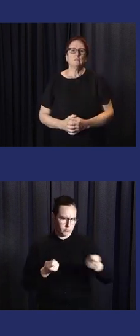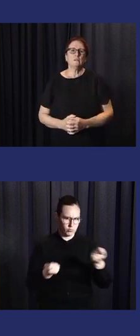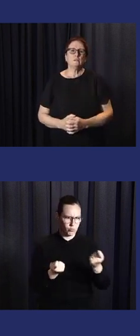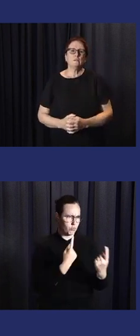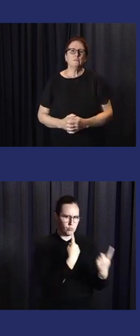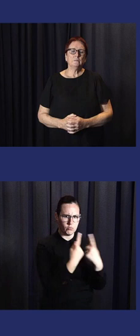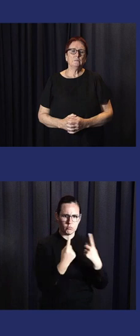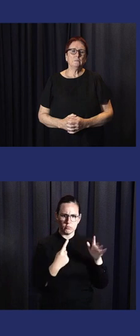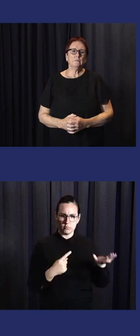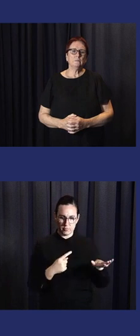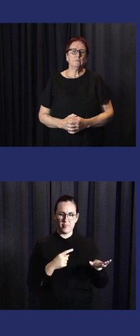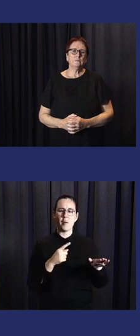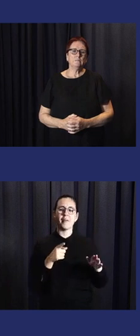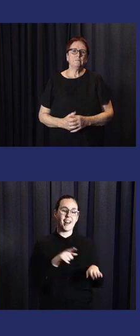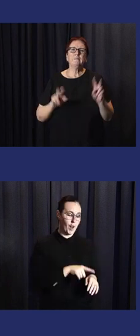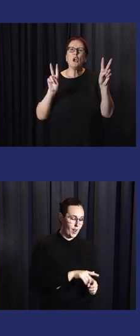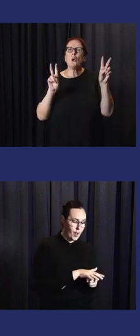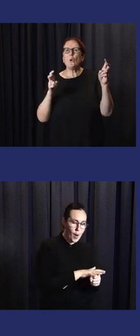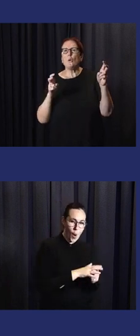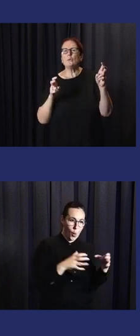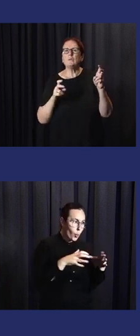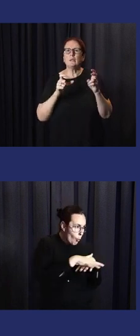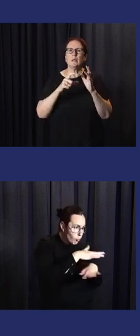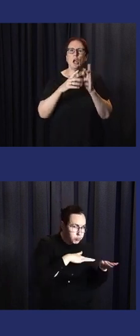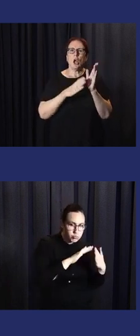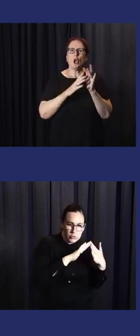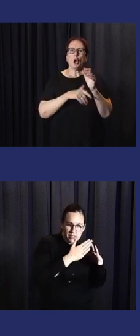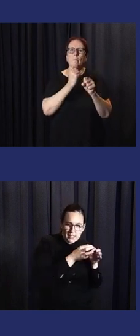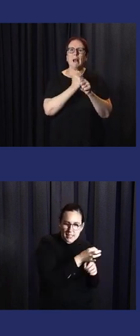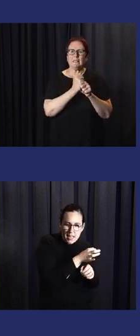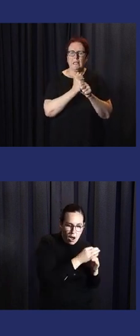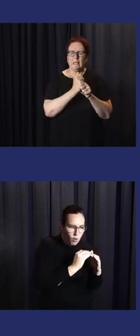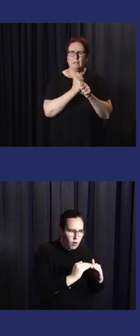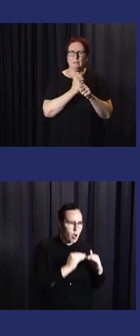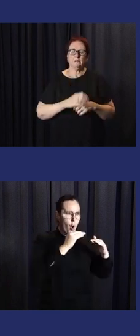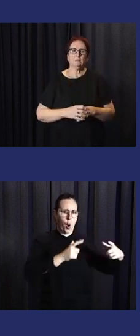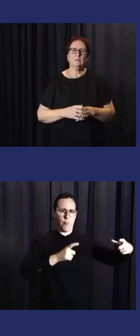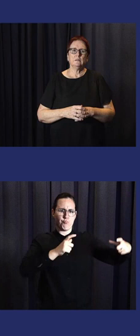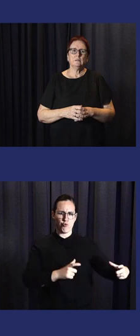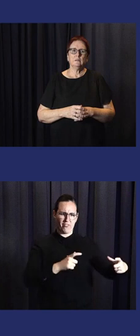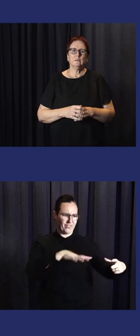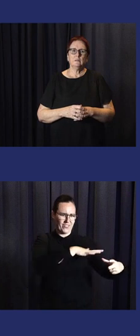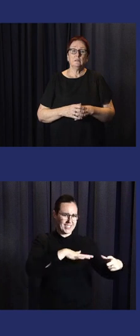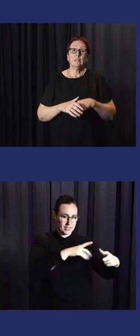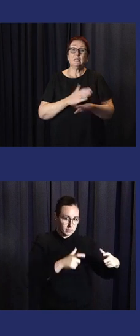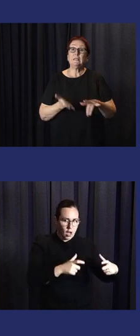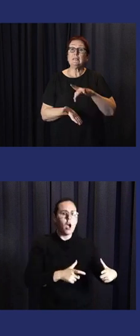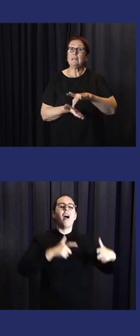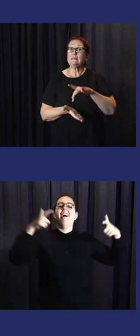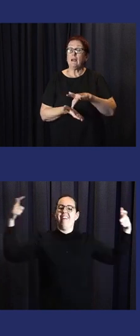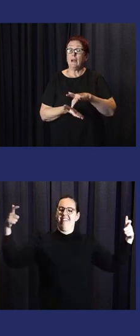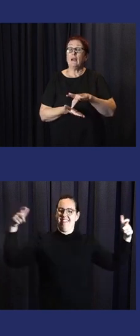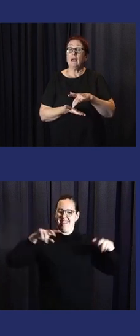provincial level. So we call it the